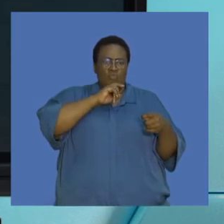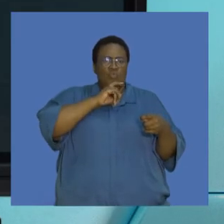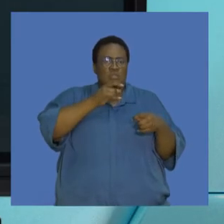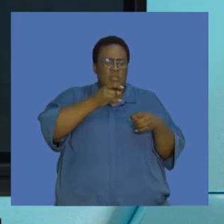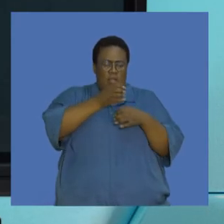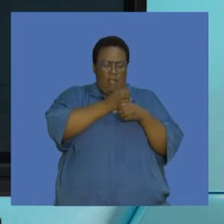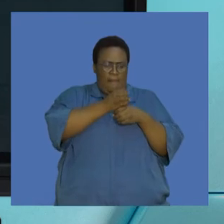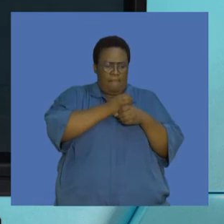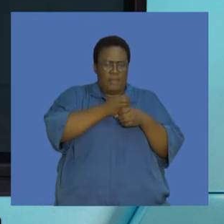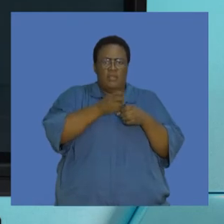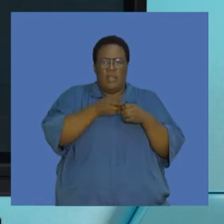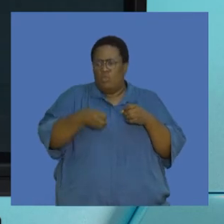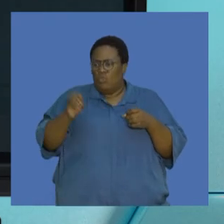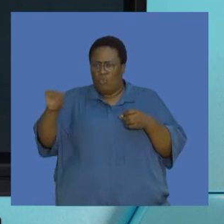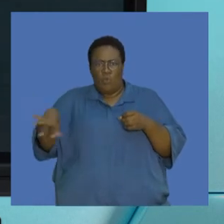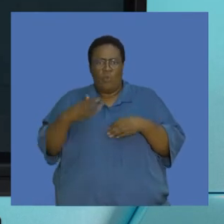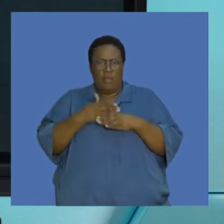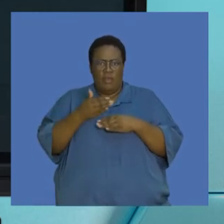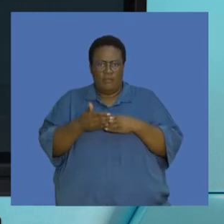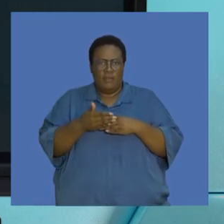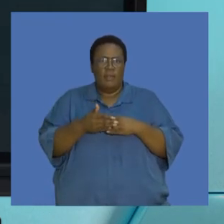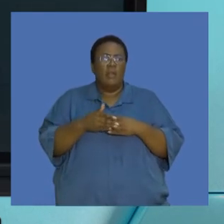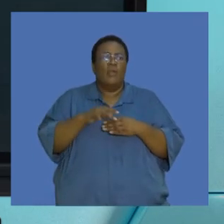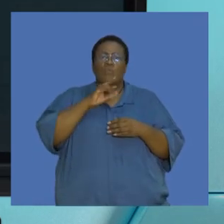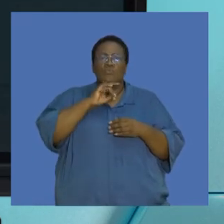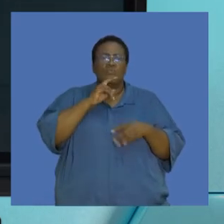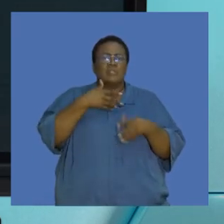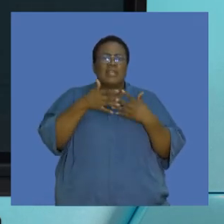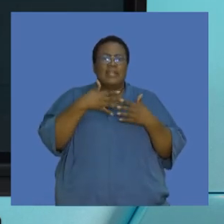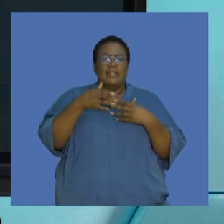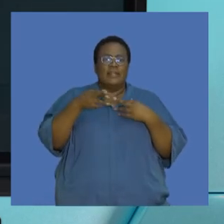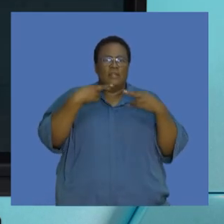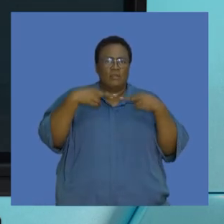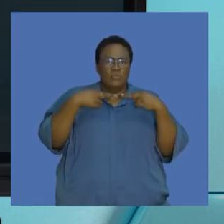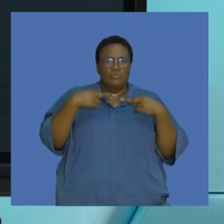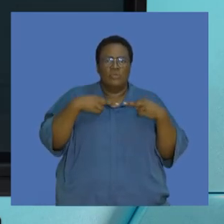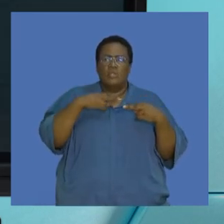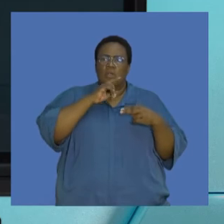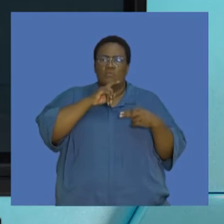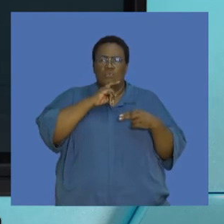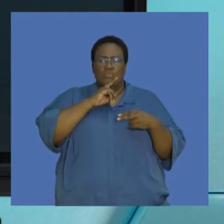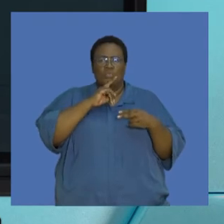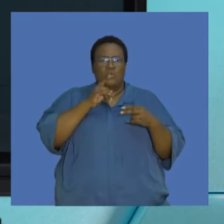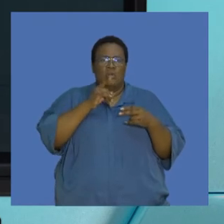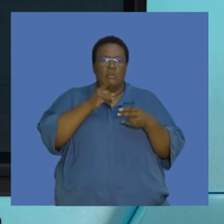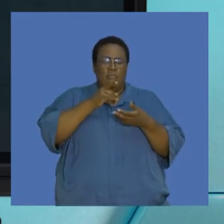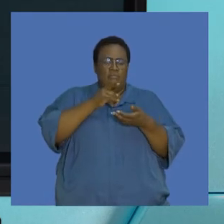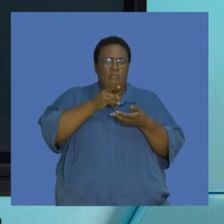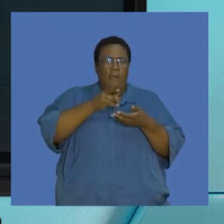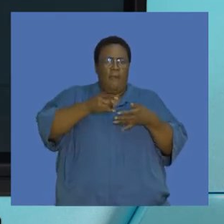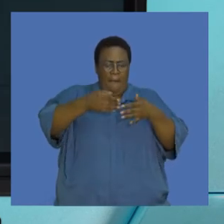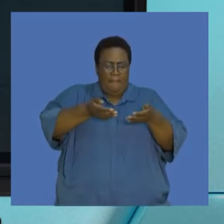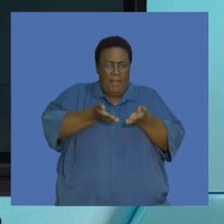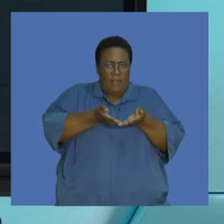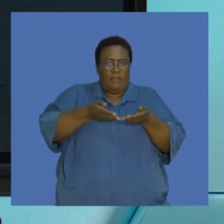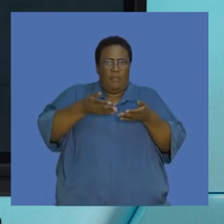for that matter at any fast food franchise that uses disposable kind of packaging, those have